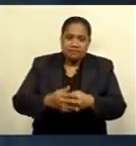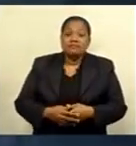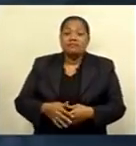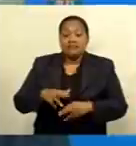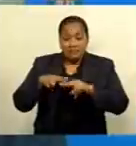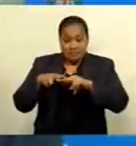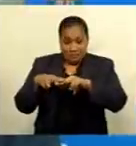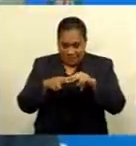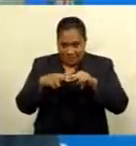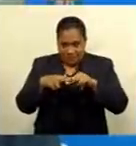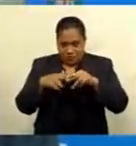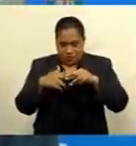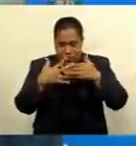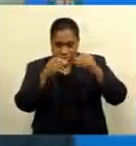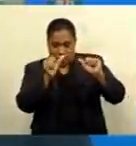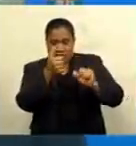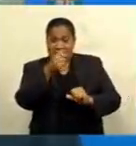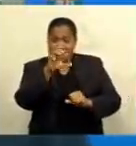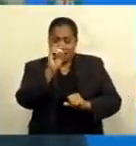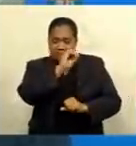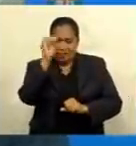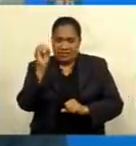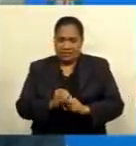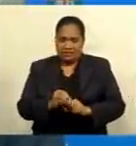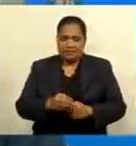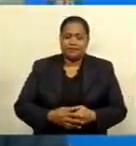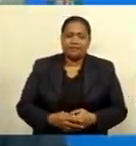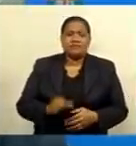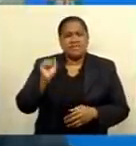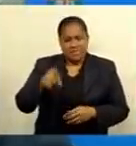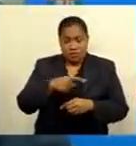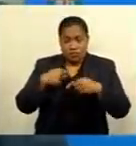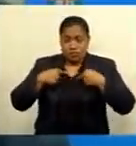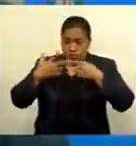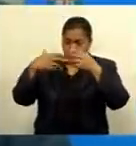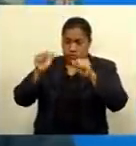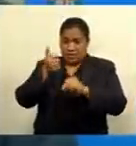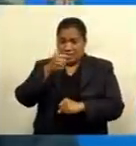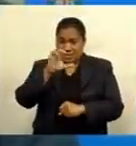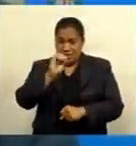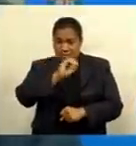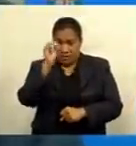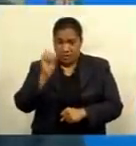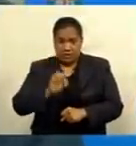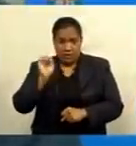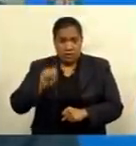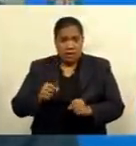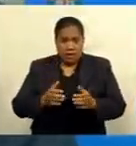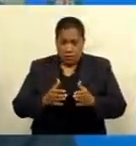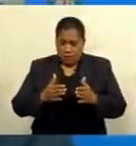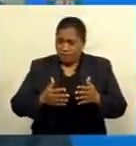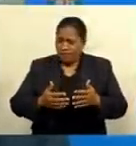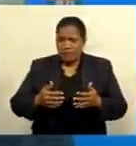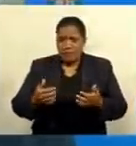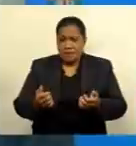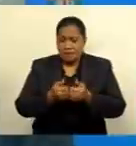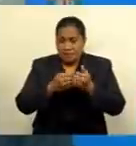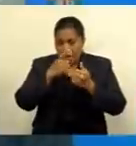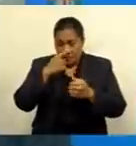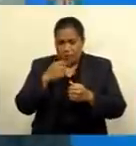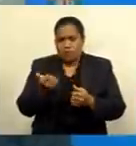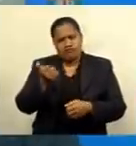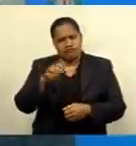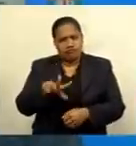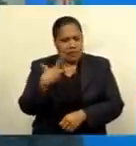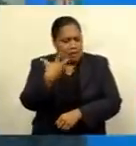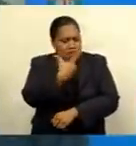threshold. Even when we achieve that 60%, there will be a huge number of people that have actually been fully vaccinated in two weeks,